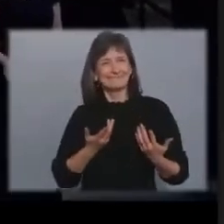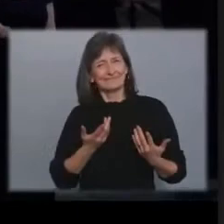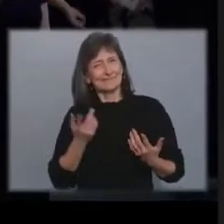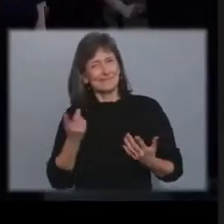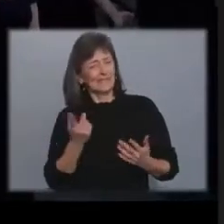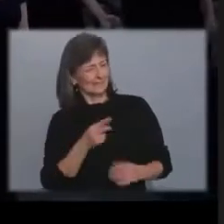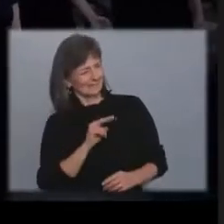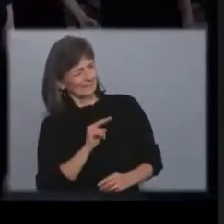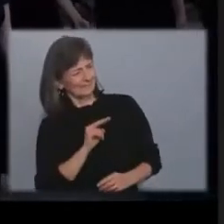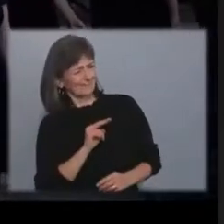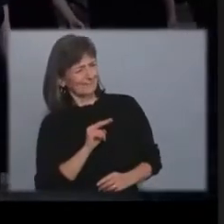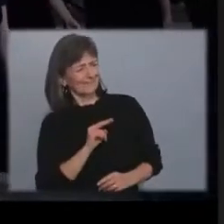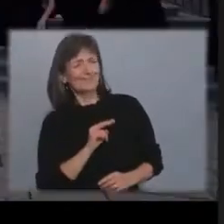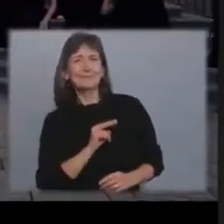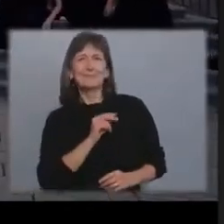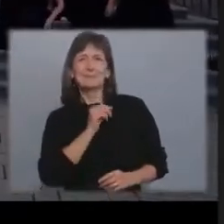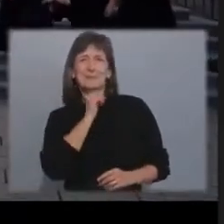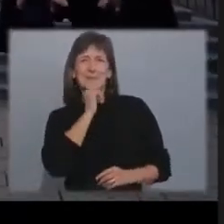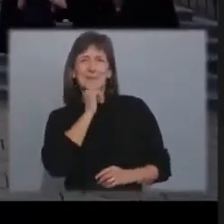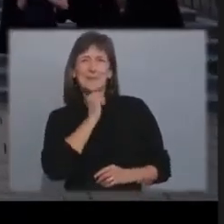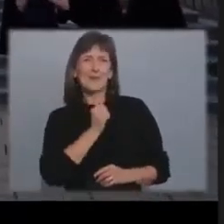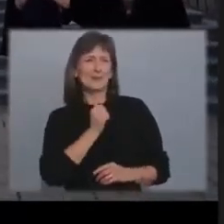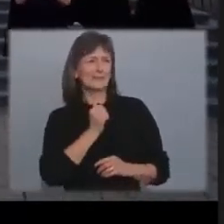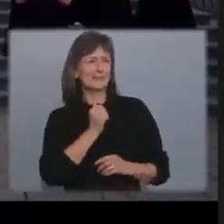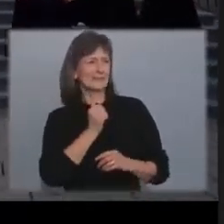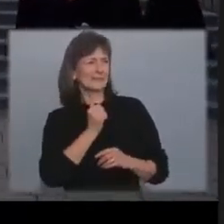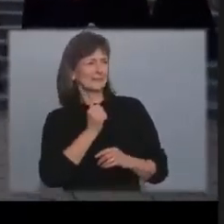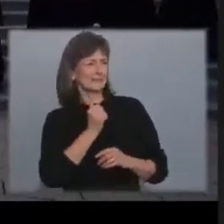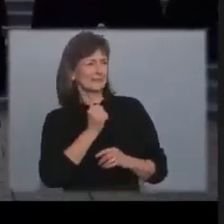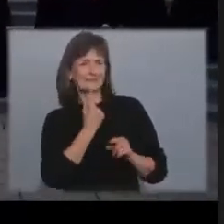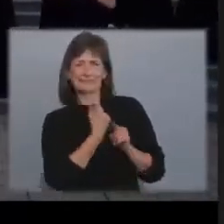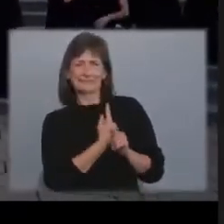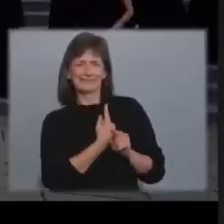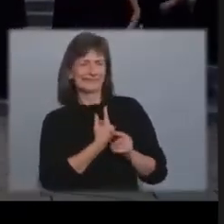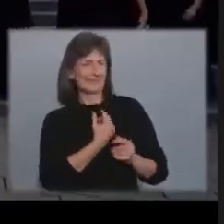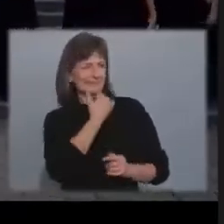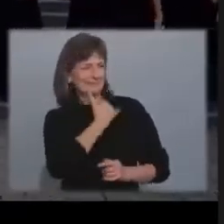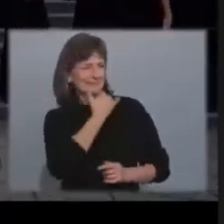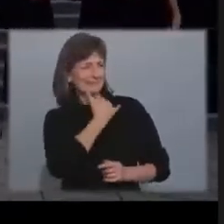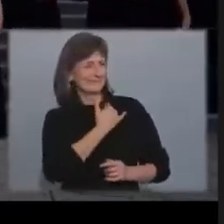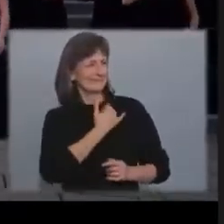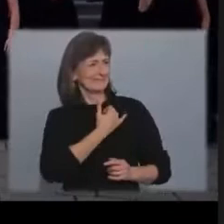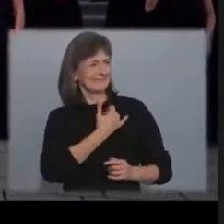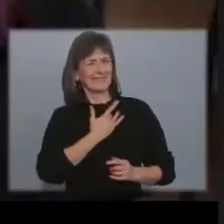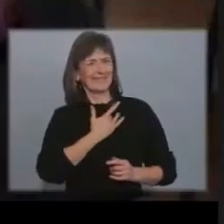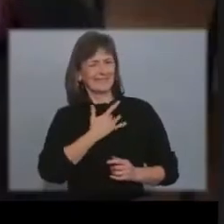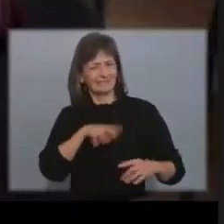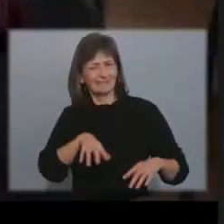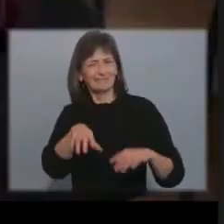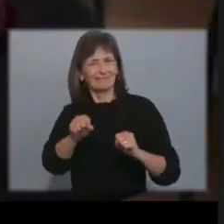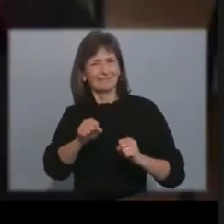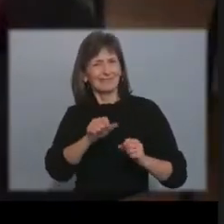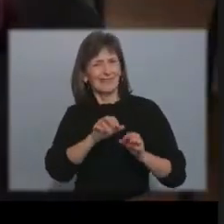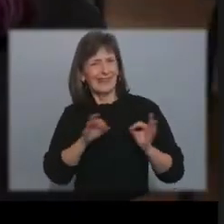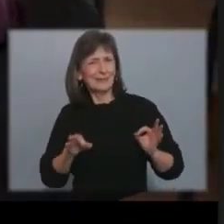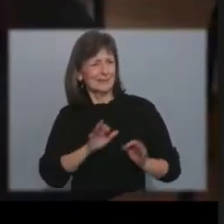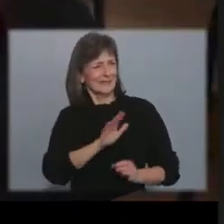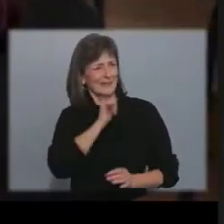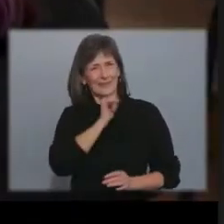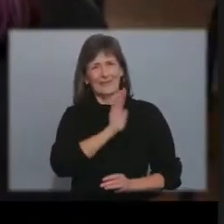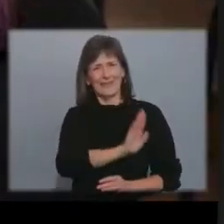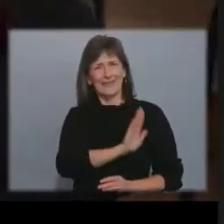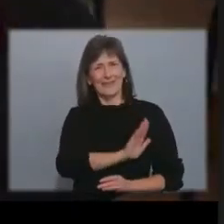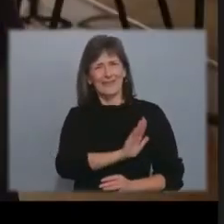really um it's really like inaccurate and like appropriative people don't know the difference so like